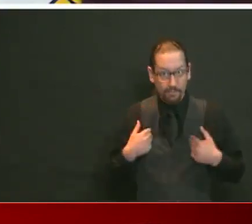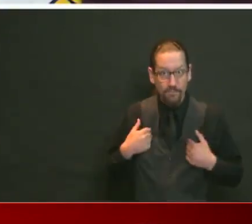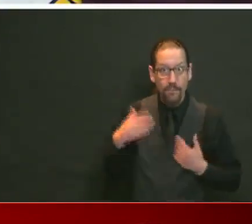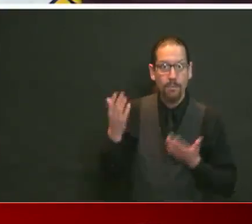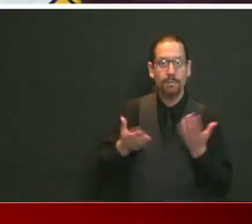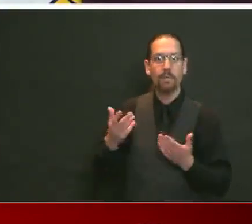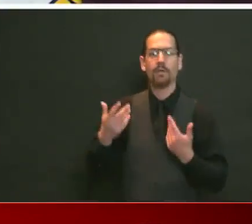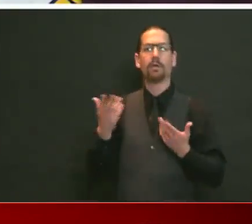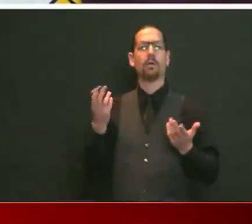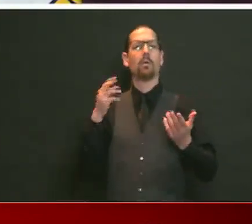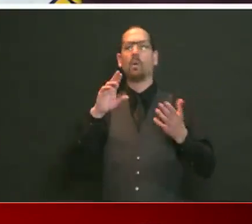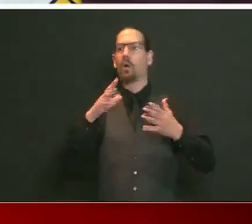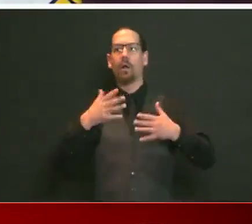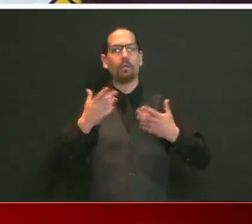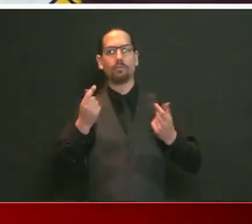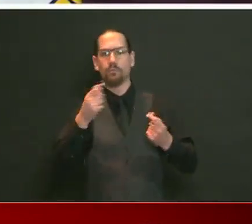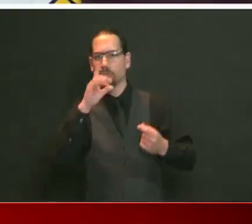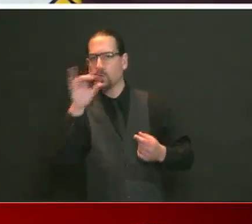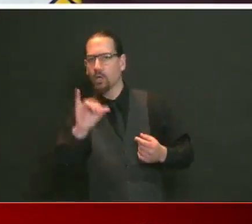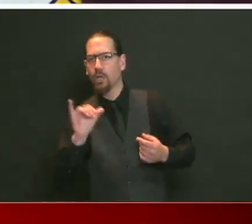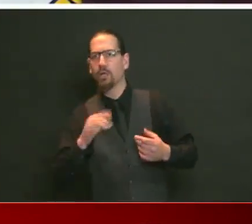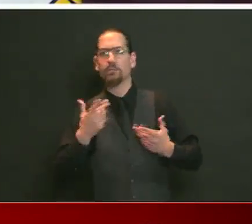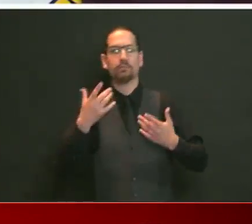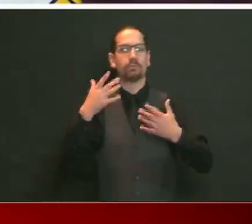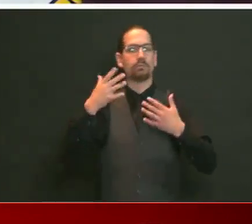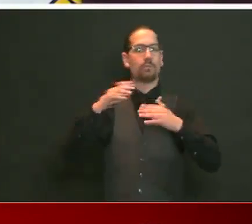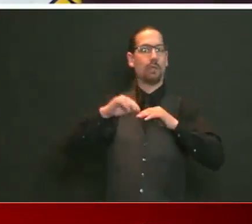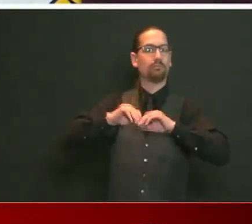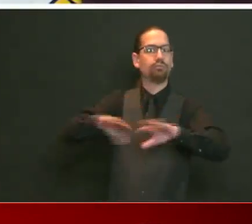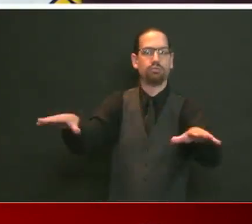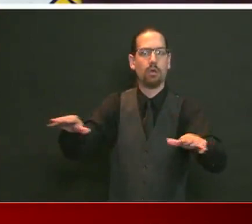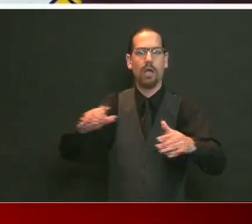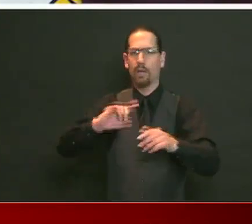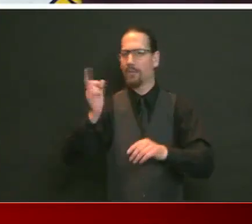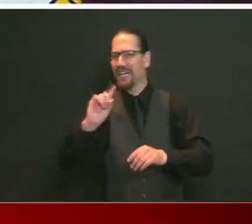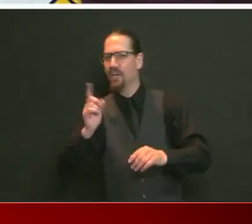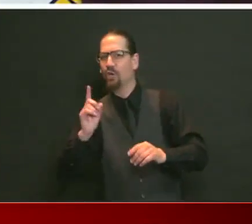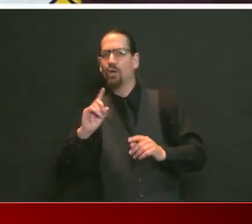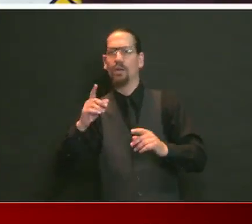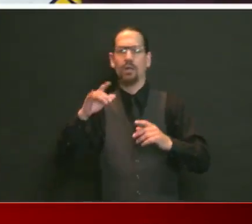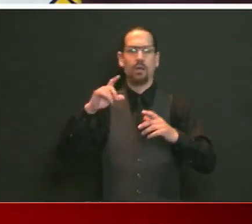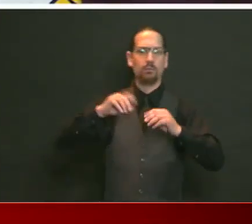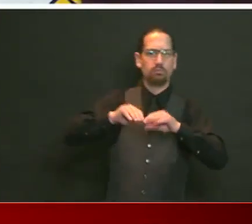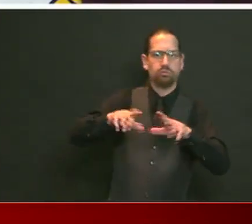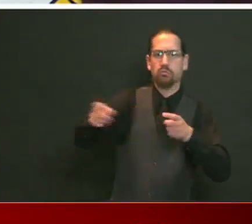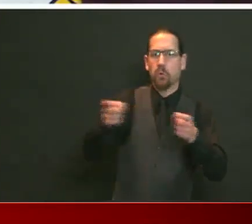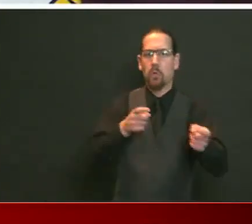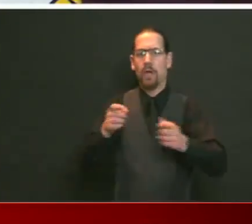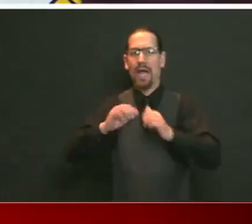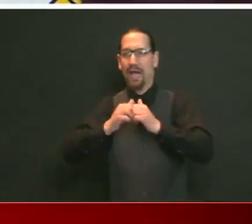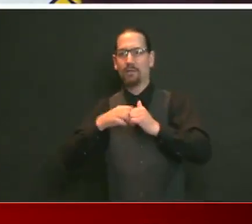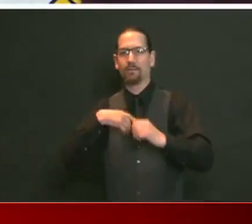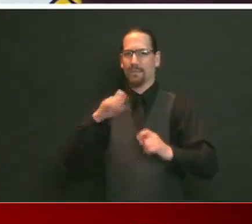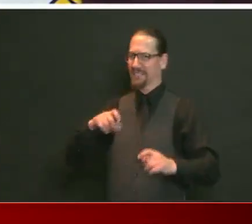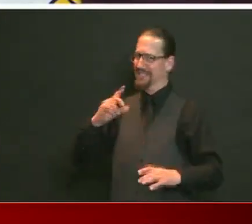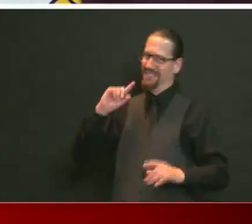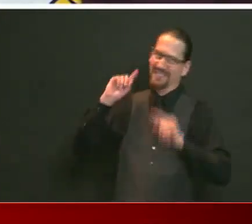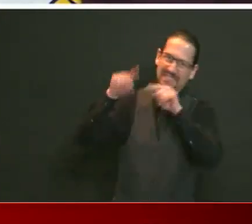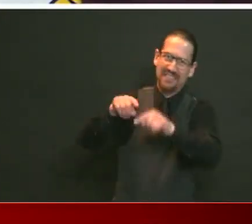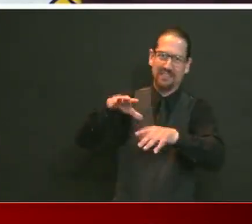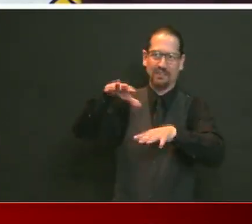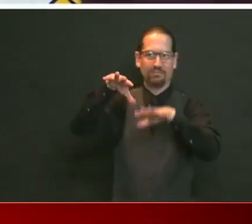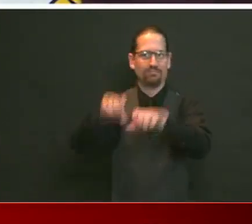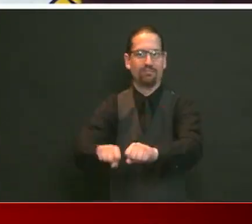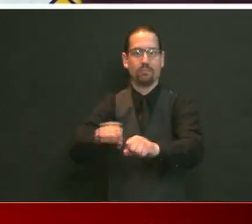We need to be on it on an outbreak. We want to be at the site of an outbreak within four hours and have everybody tested